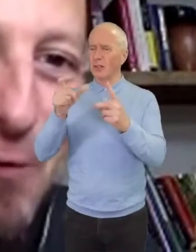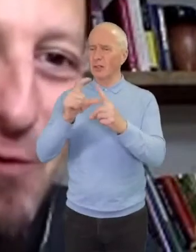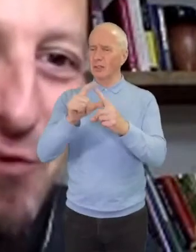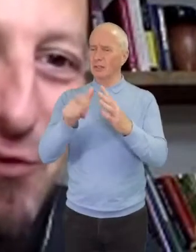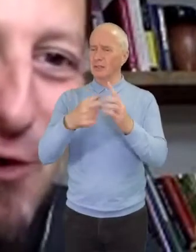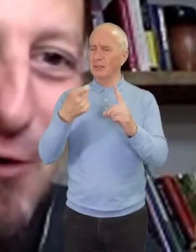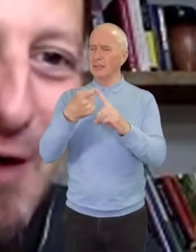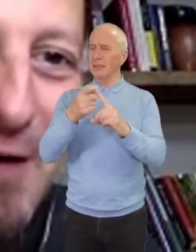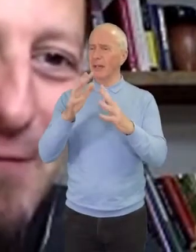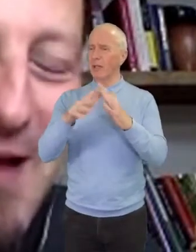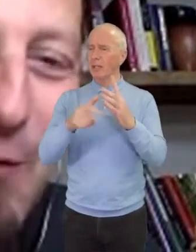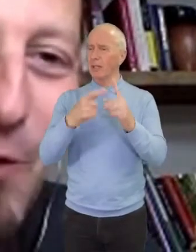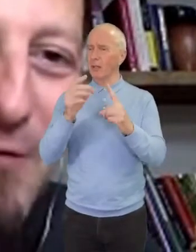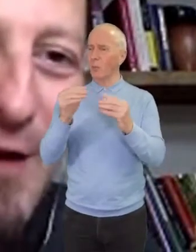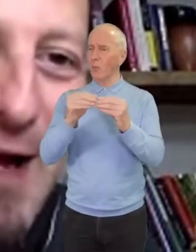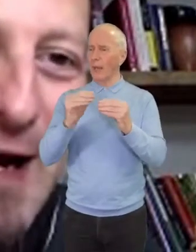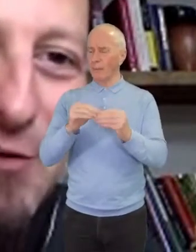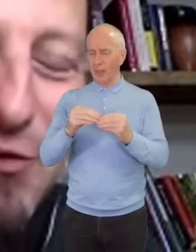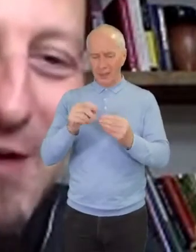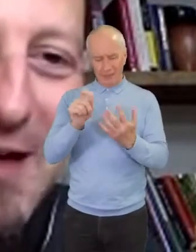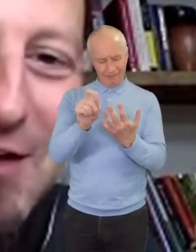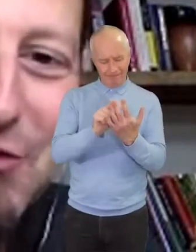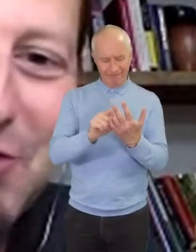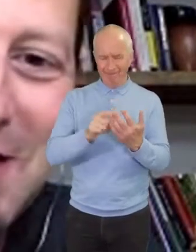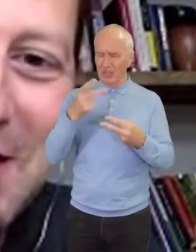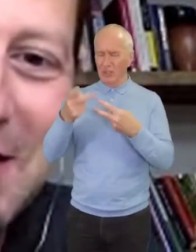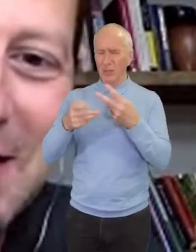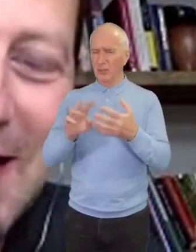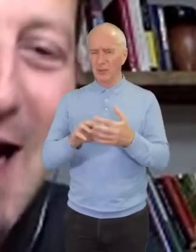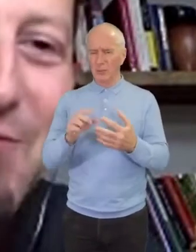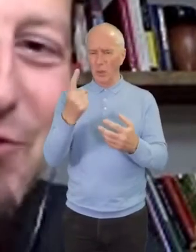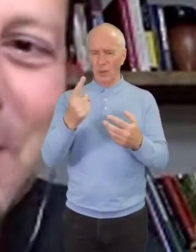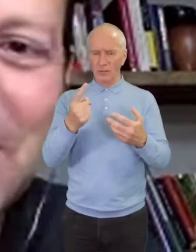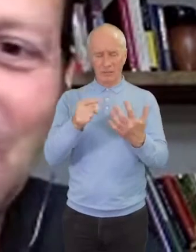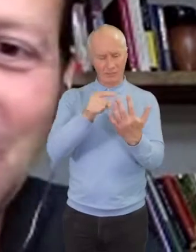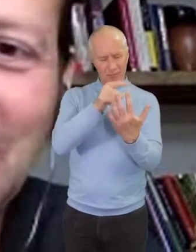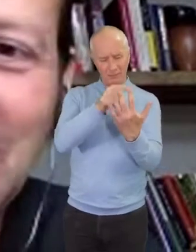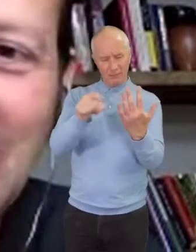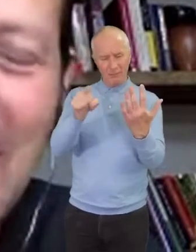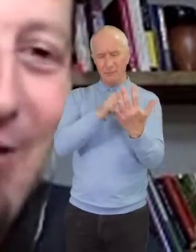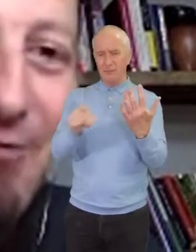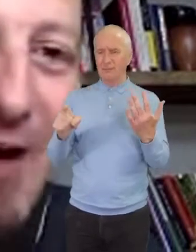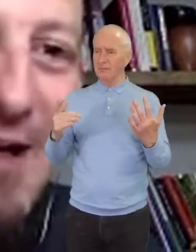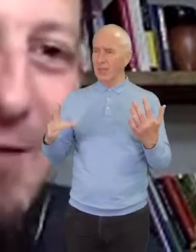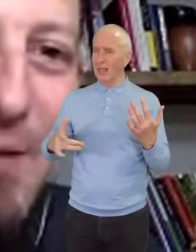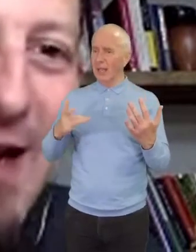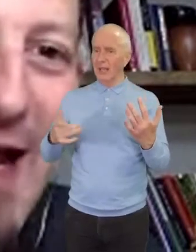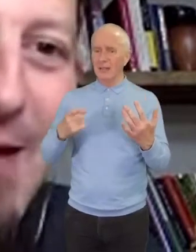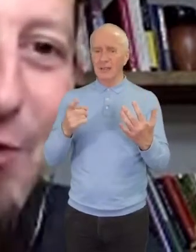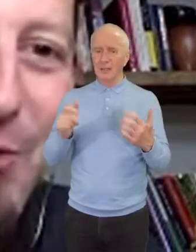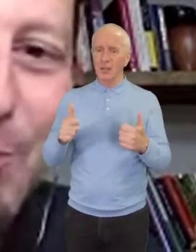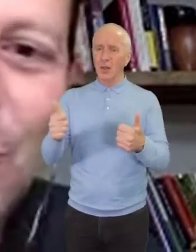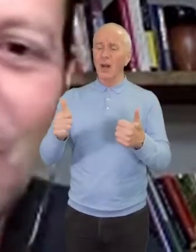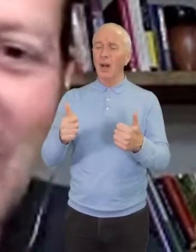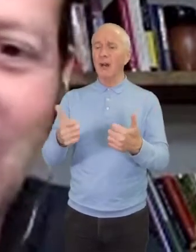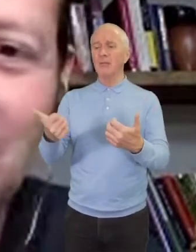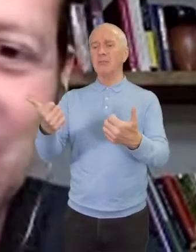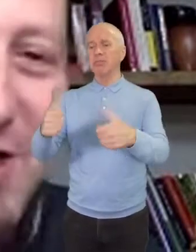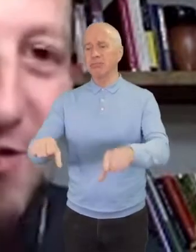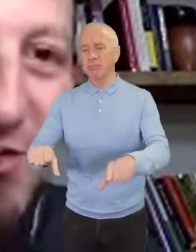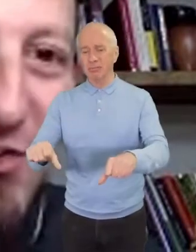think it was, that wrote this song. And one of the lines of it is, life has been good. I've finally been able to move out